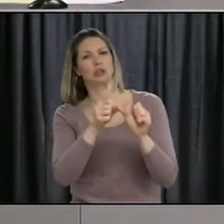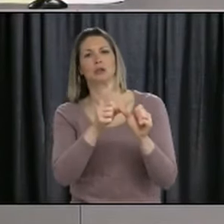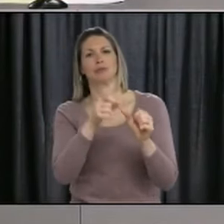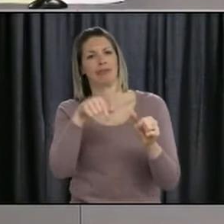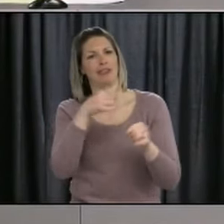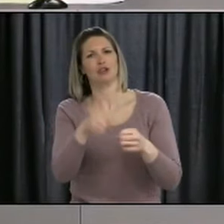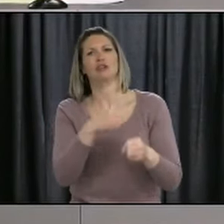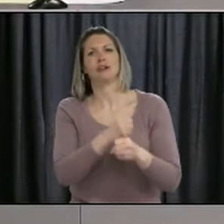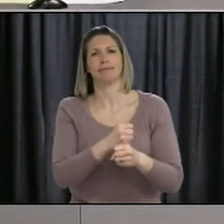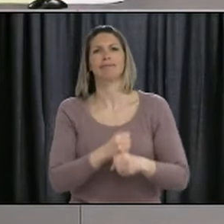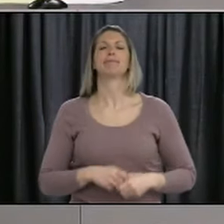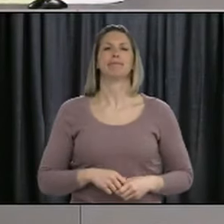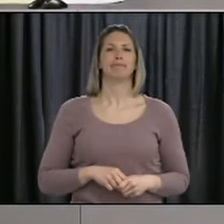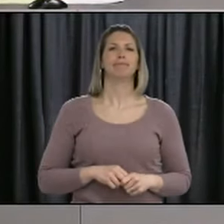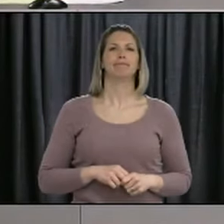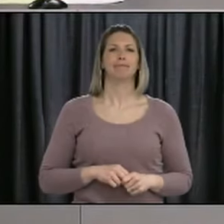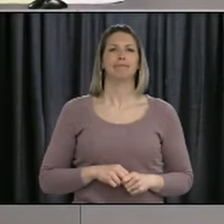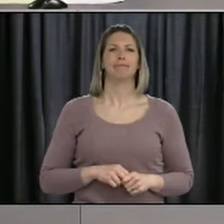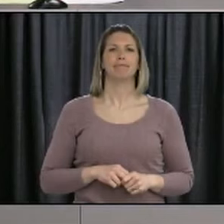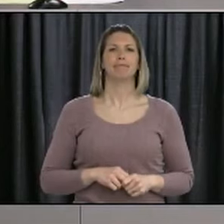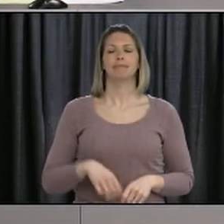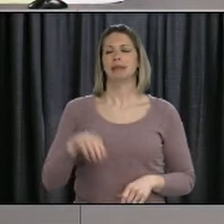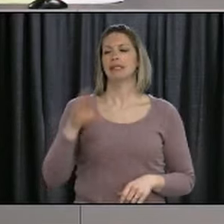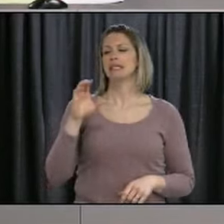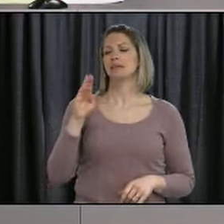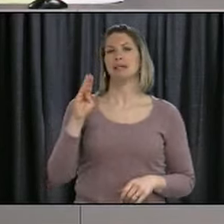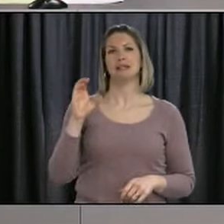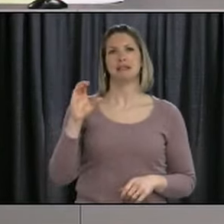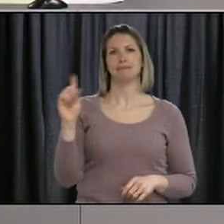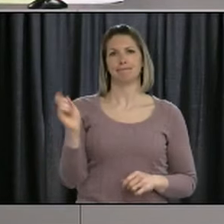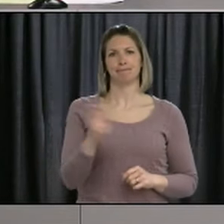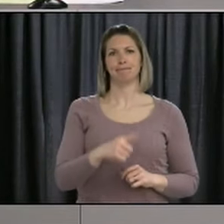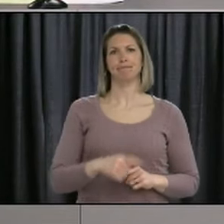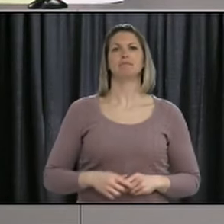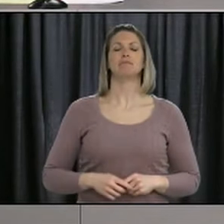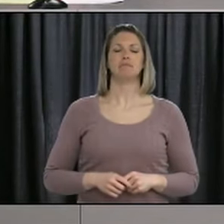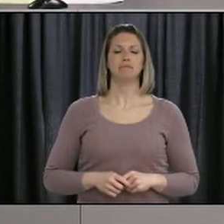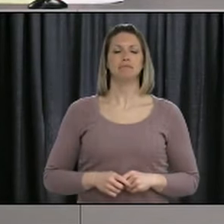Our next questions are from Peter Cowan of CBC News. Please go ahead.